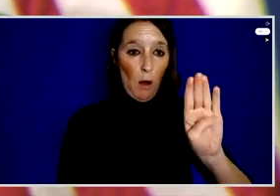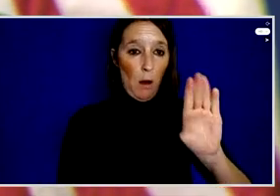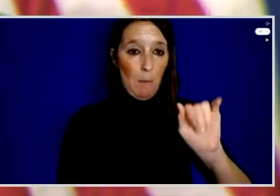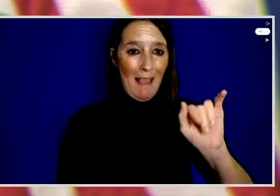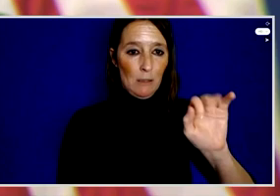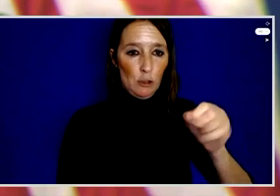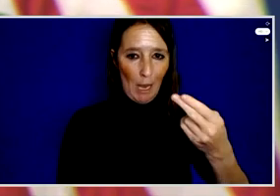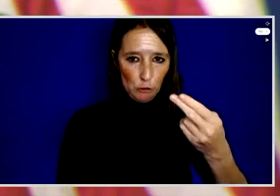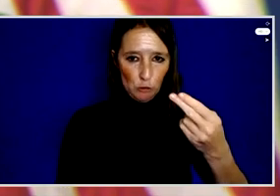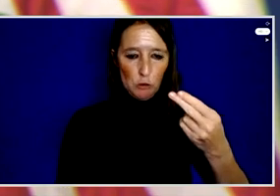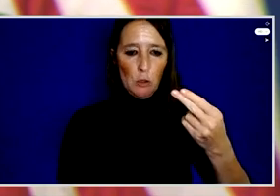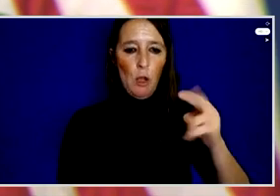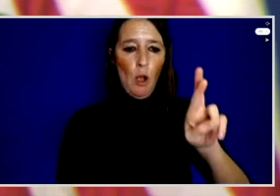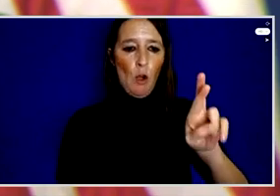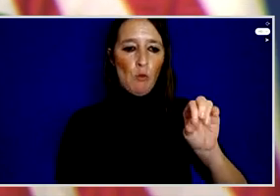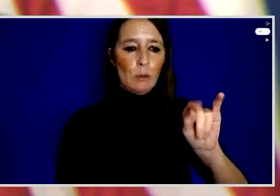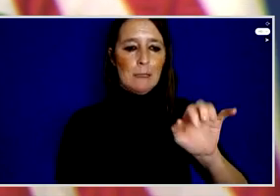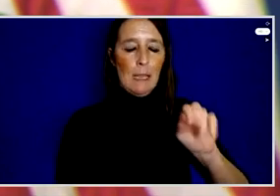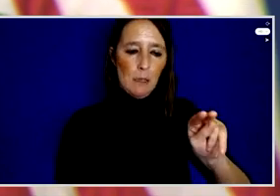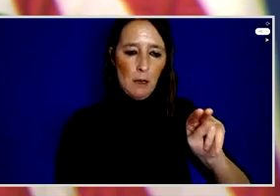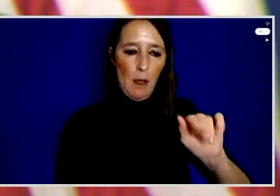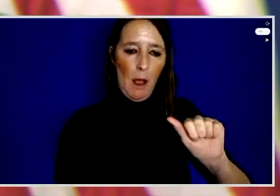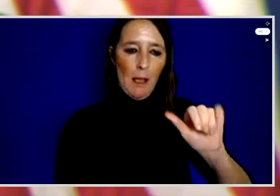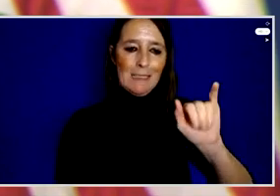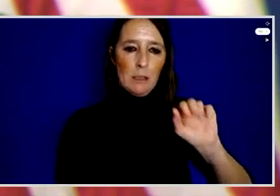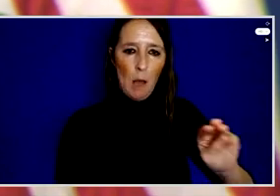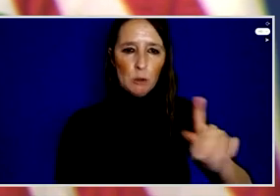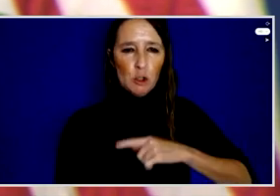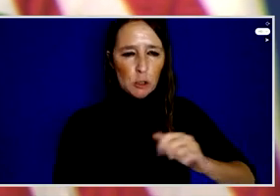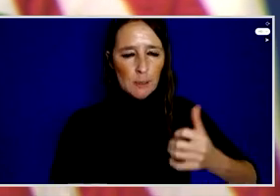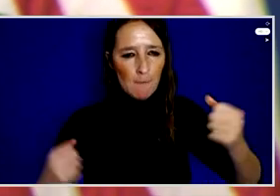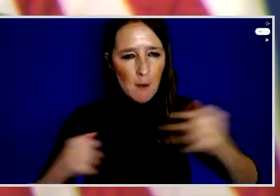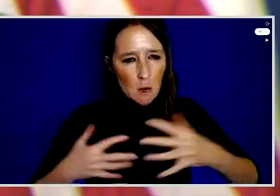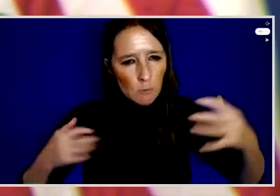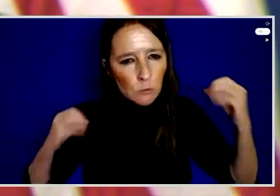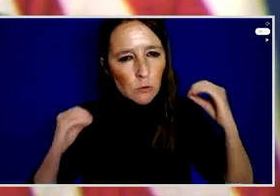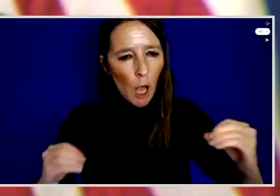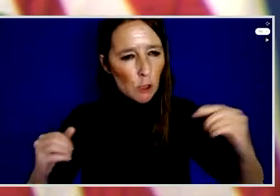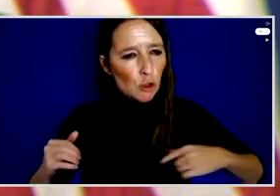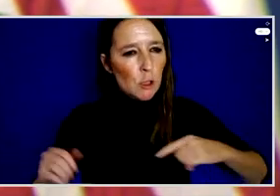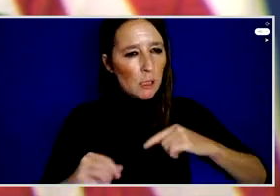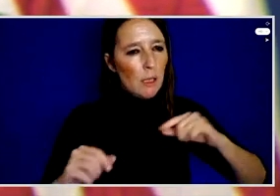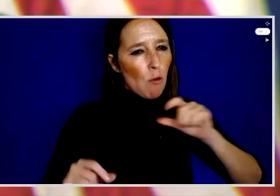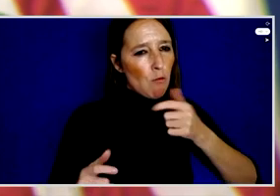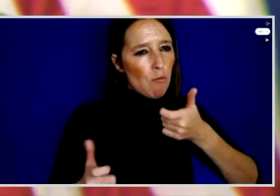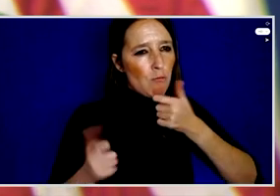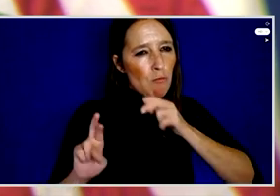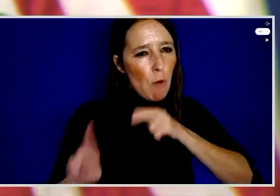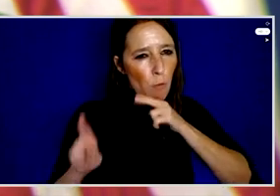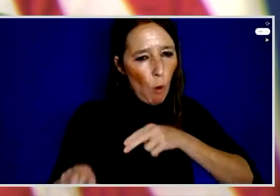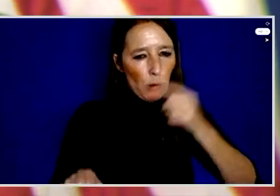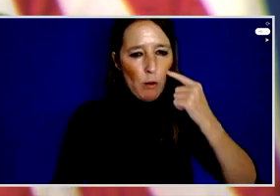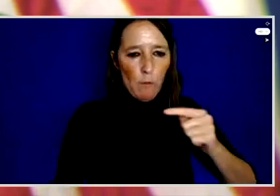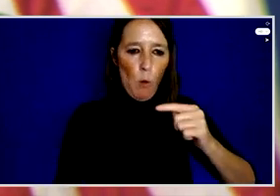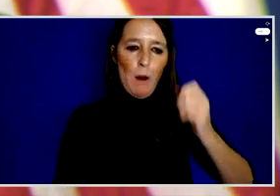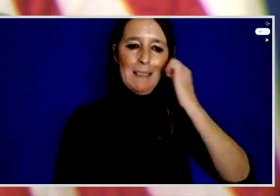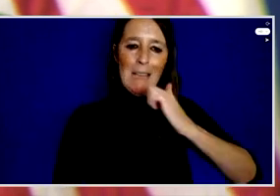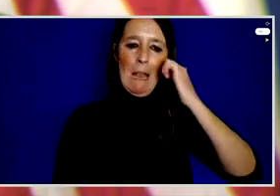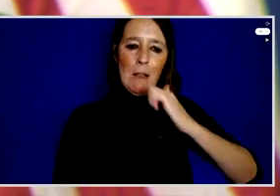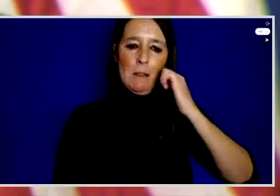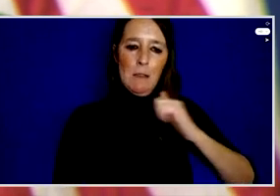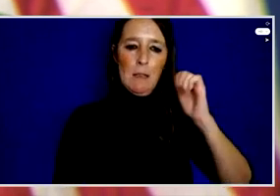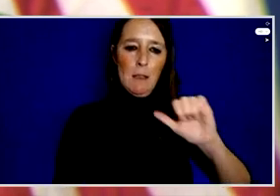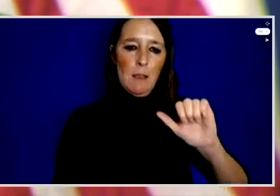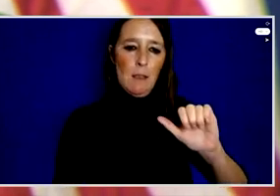Rosina is a fearless special correspondent for the daily Protham Aaloo newspaper and has broken major